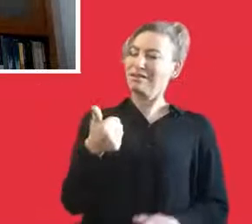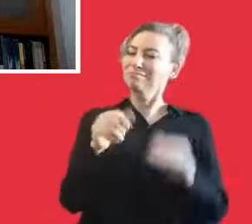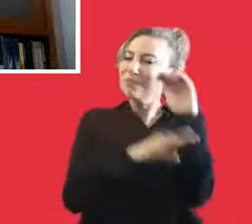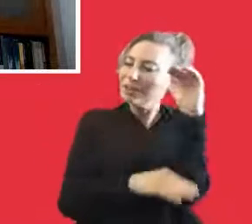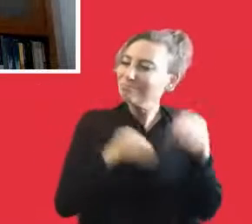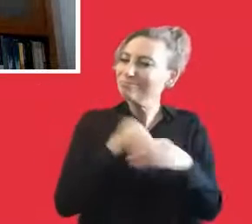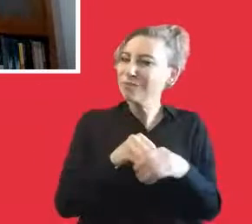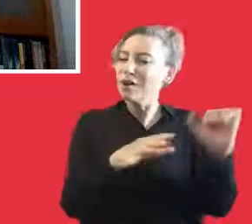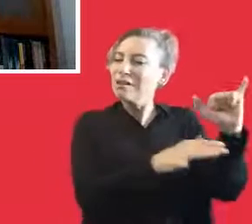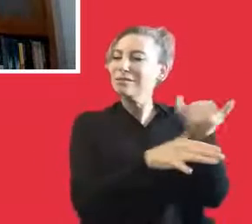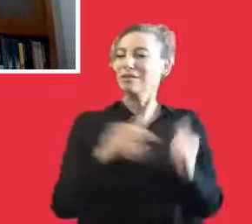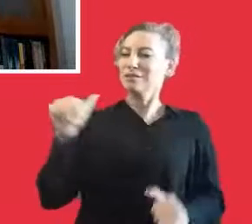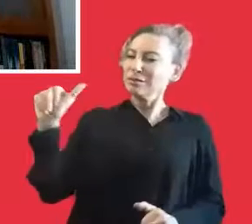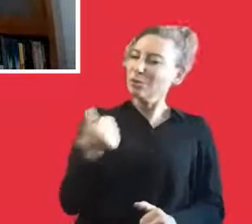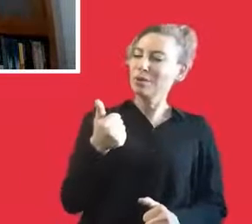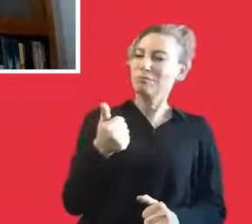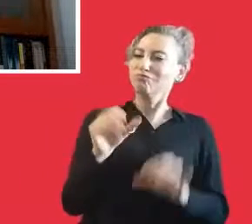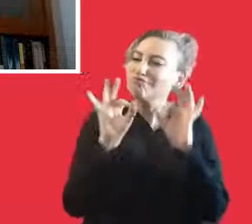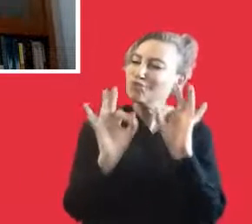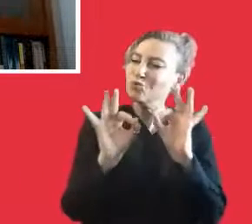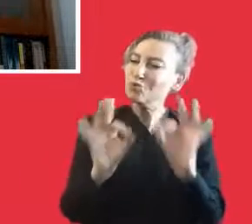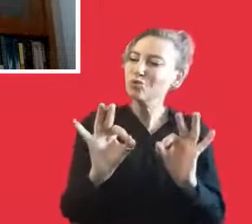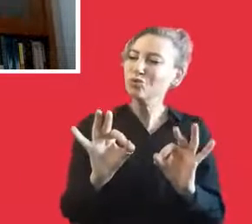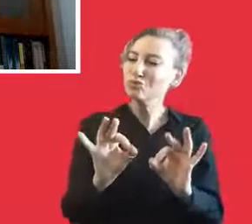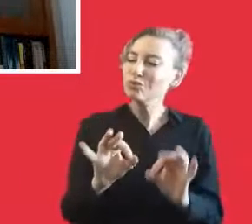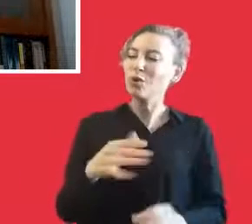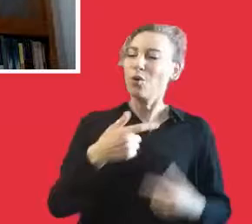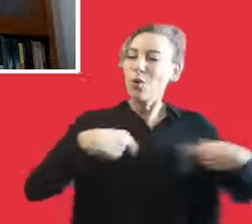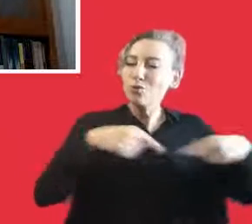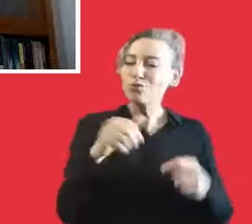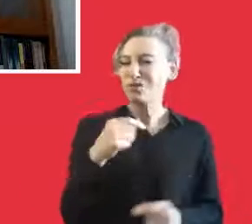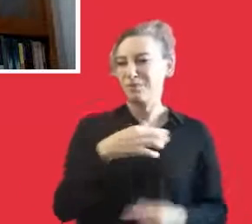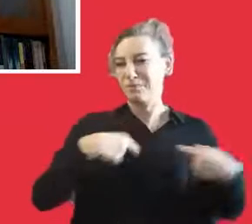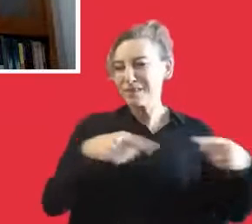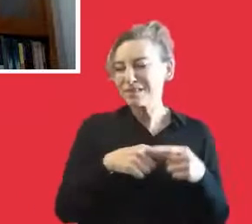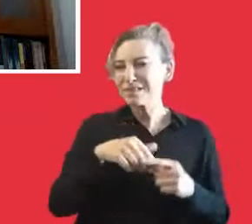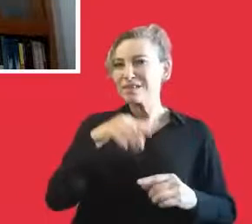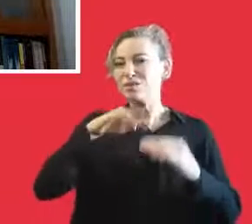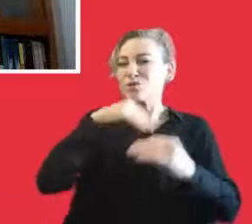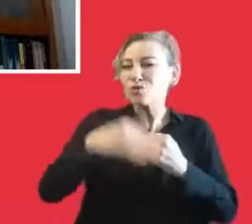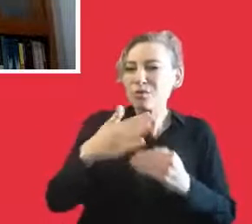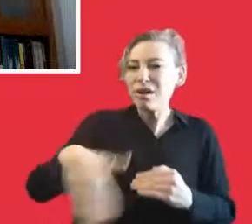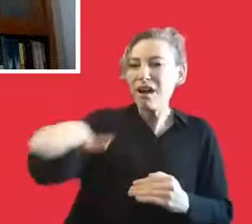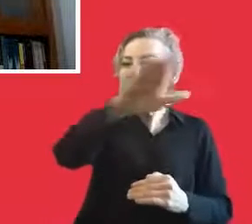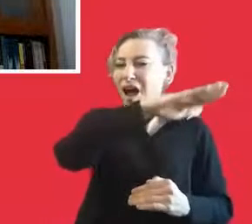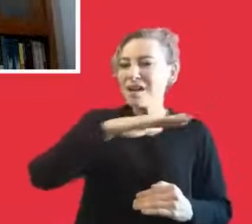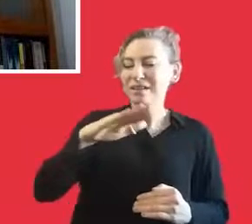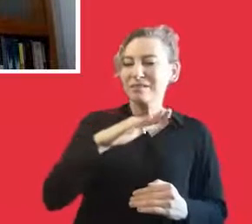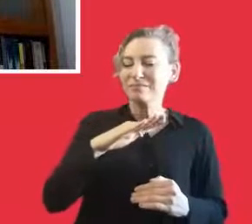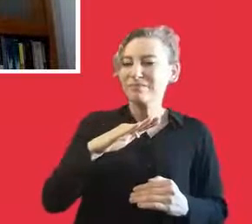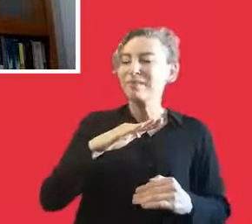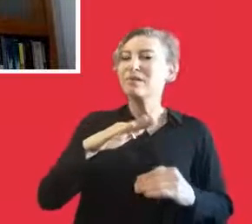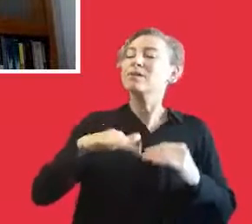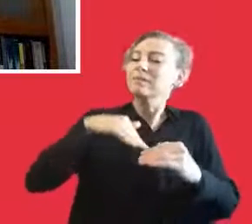a quality life of art is a must-have thing. And so the artists and the other people who we are going to be